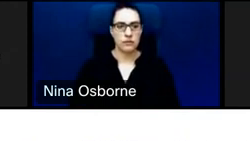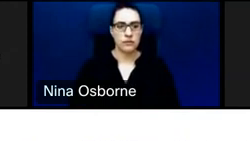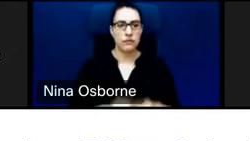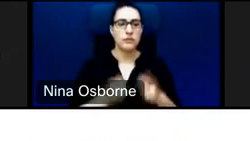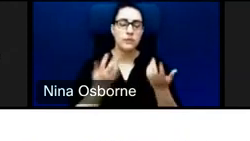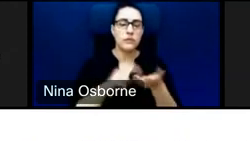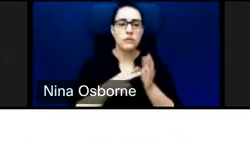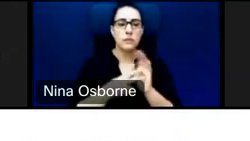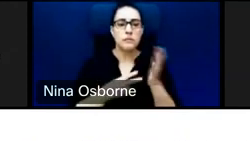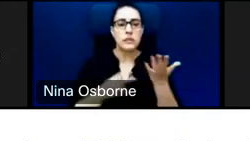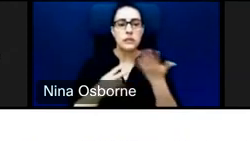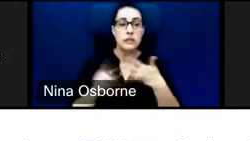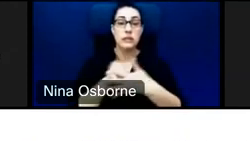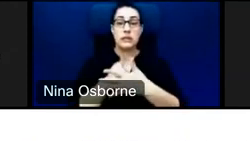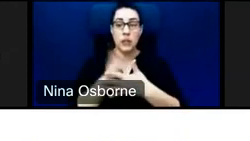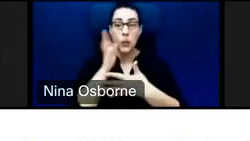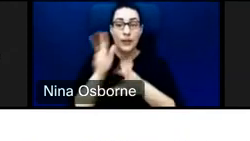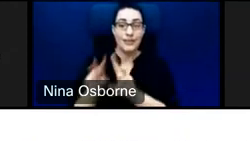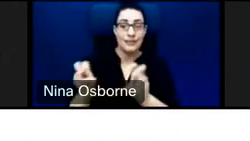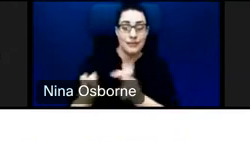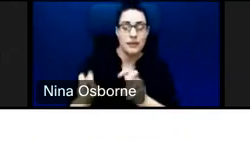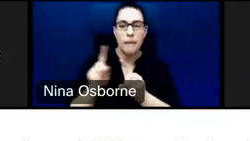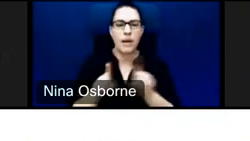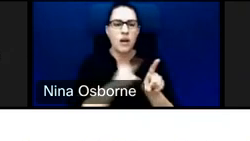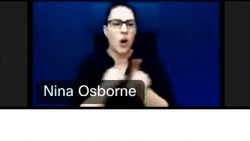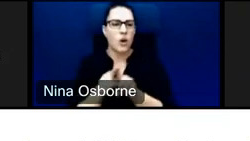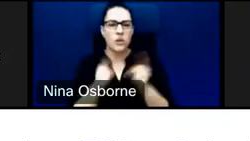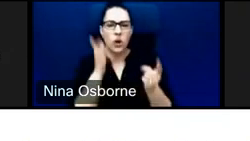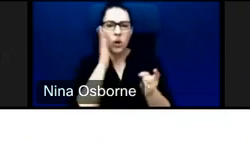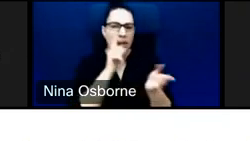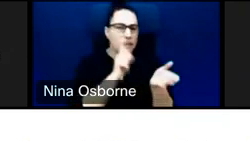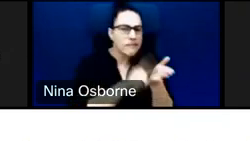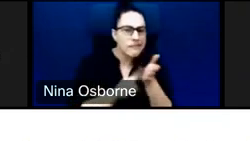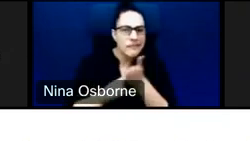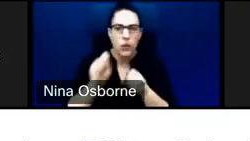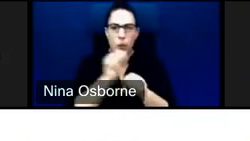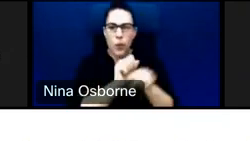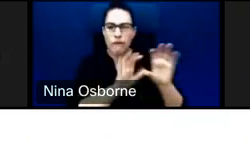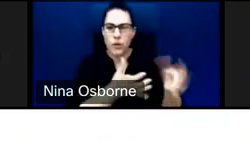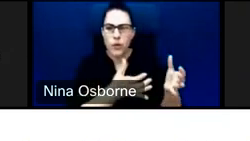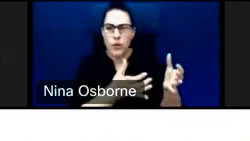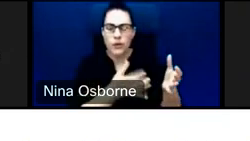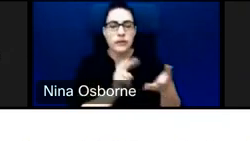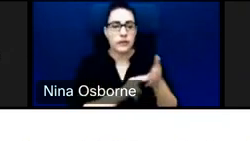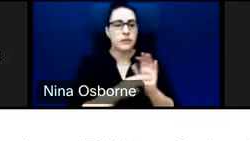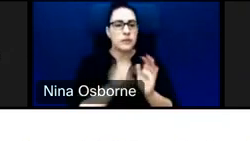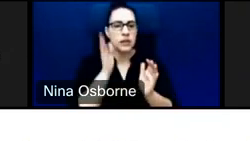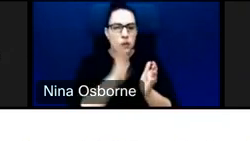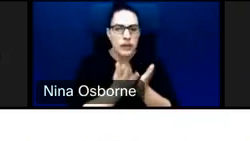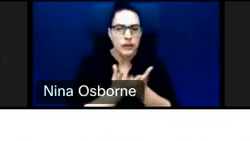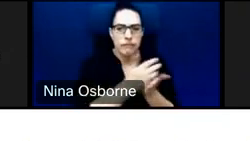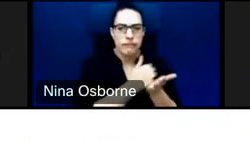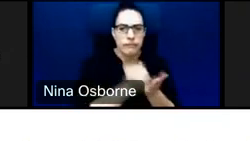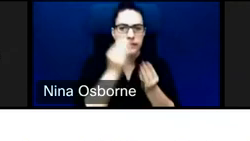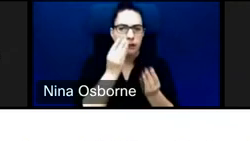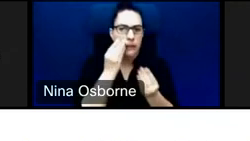or services to those individuals, we also look at their workforce. So we also collect data on the type of